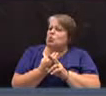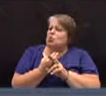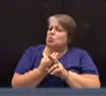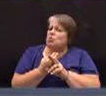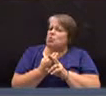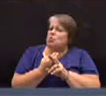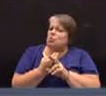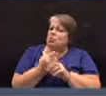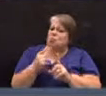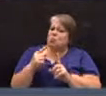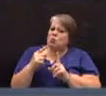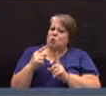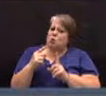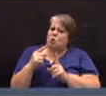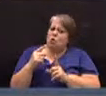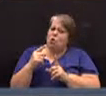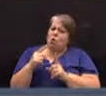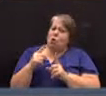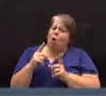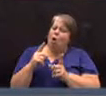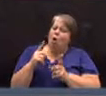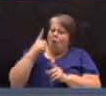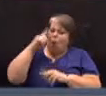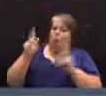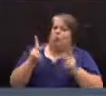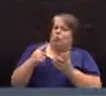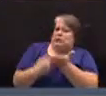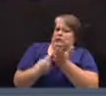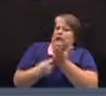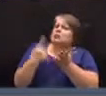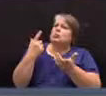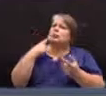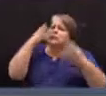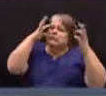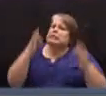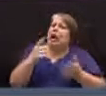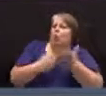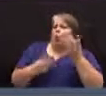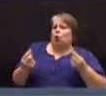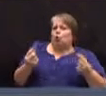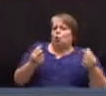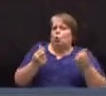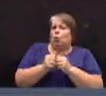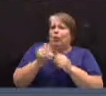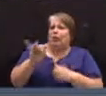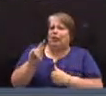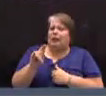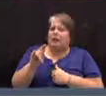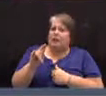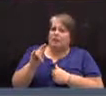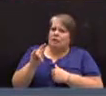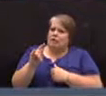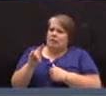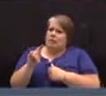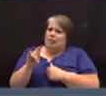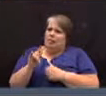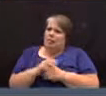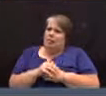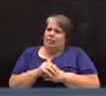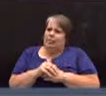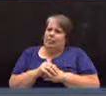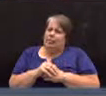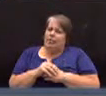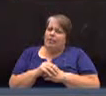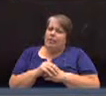so that people can discuss it and decide what to do with it. And owing to our studies of the matter,